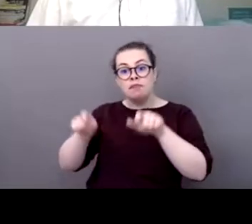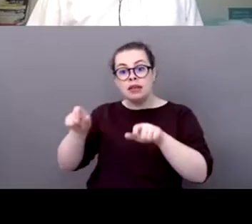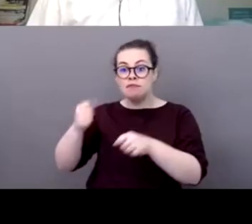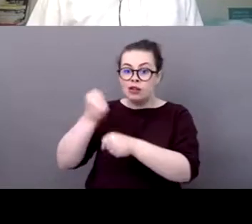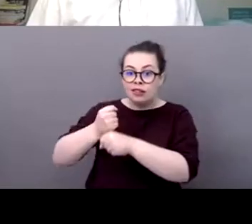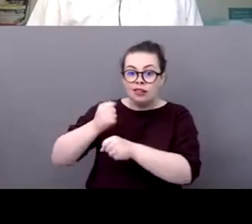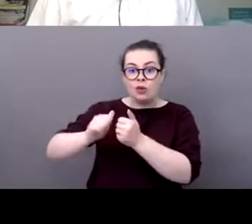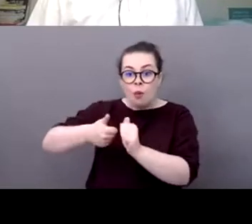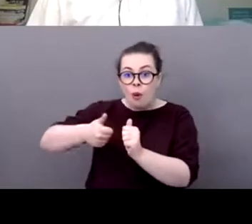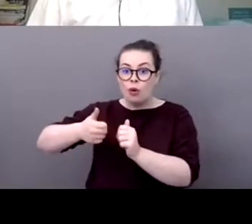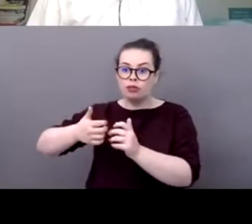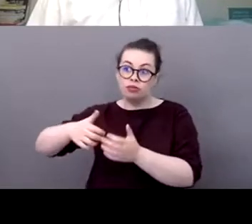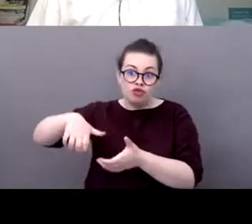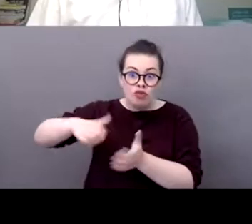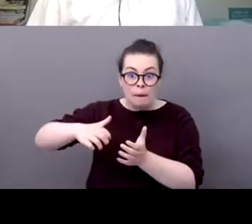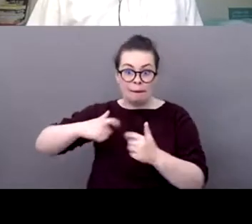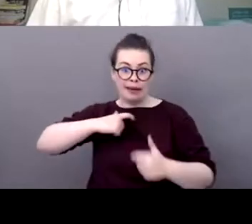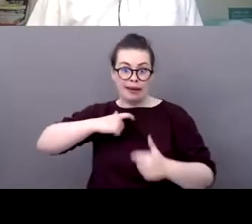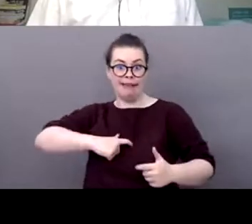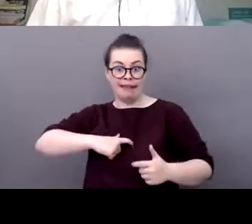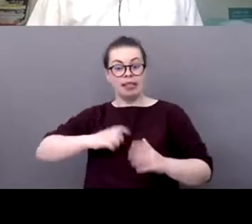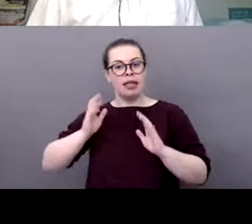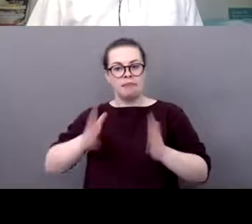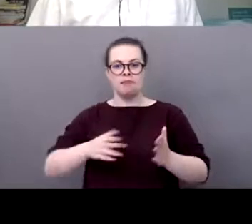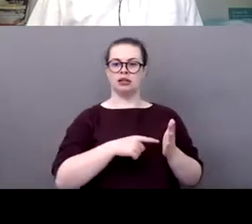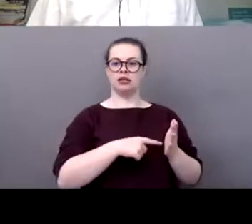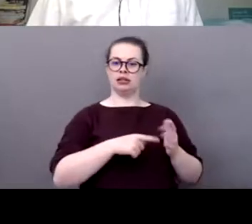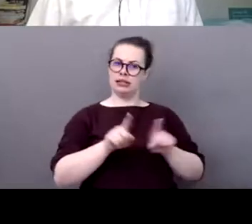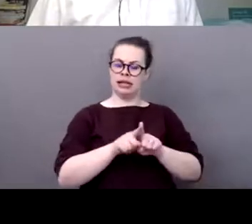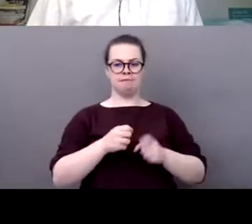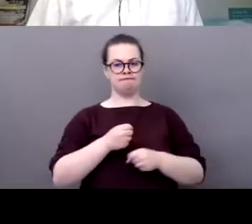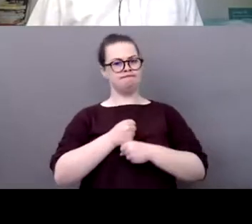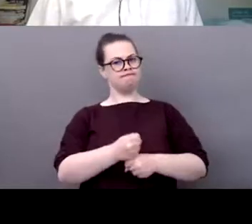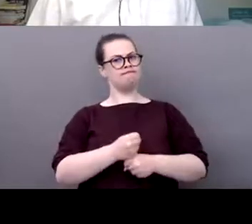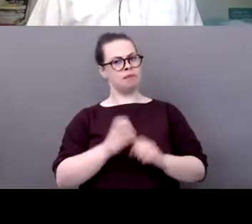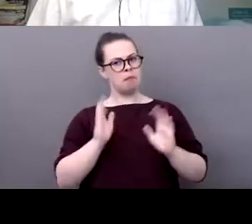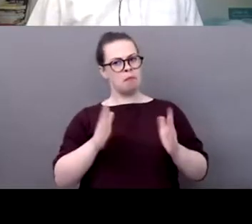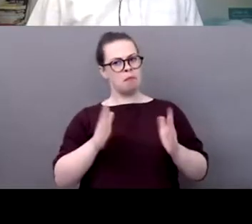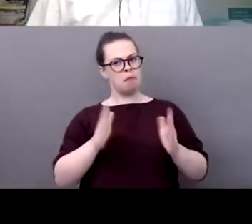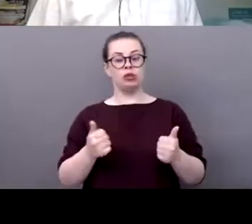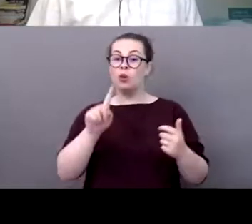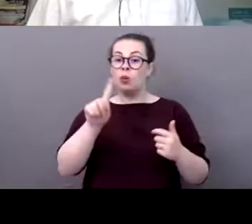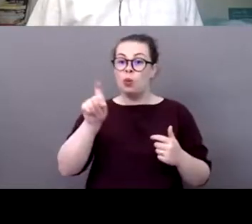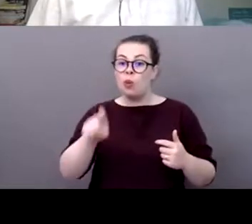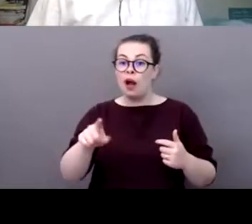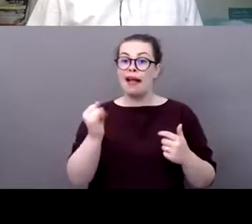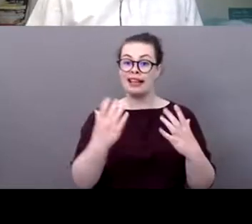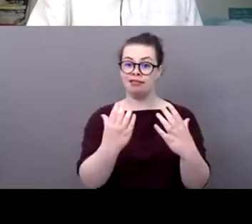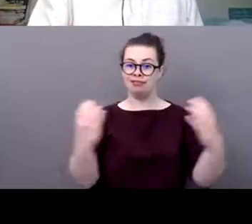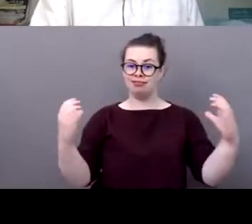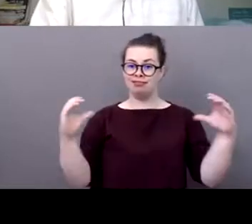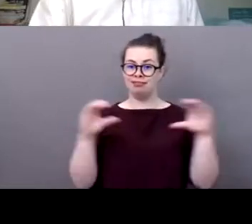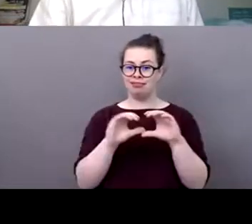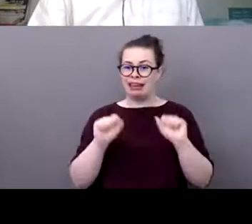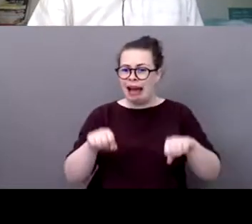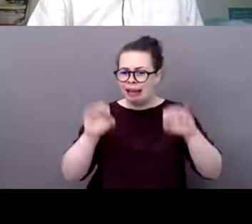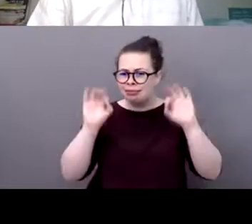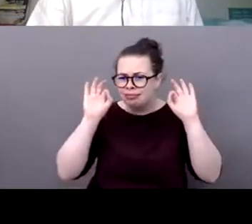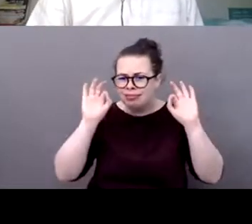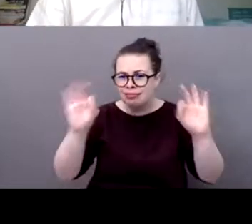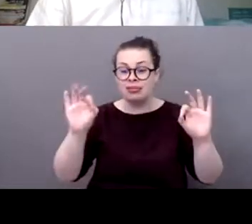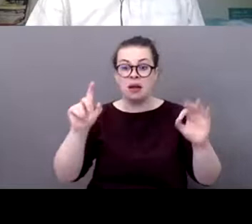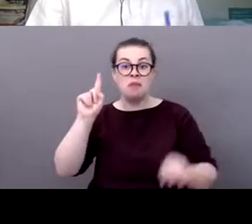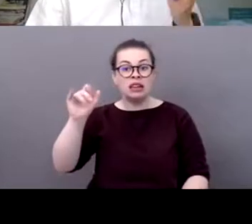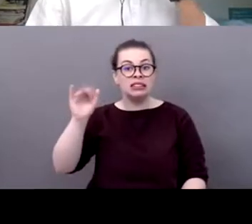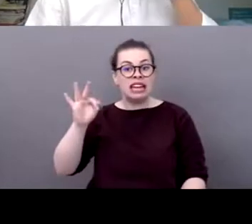of the event so the event the venue and the event organization can be perfect but the users being the athletes or the fans if they